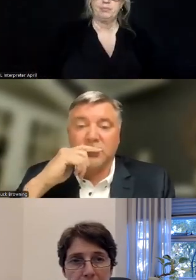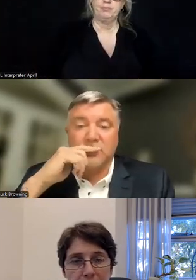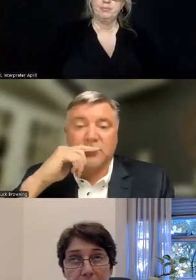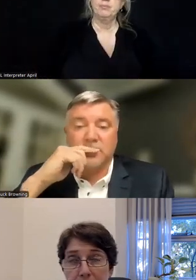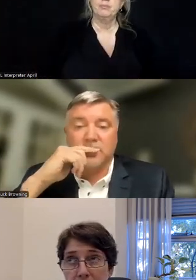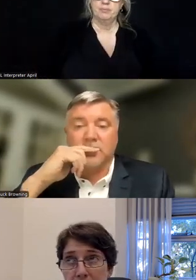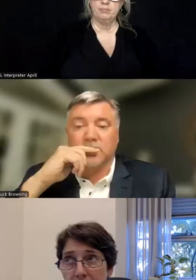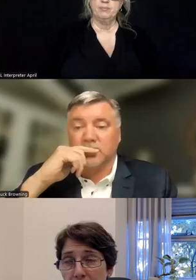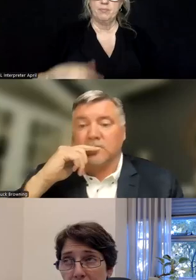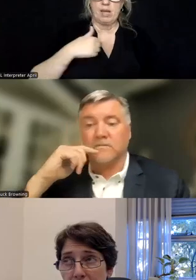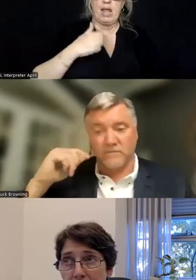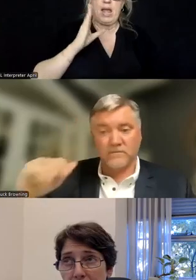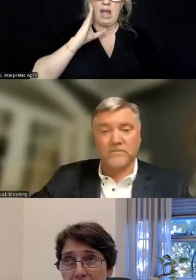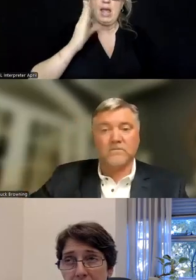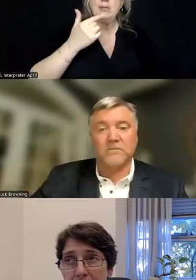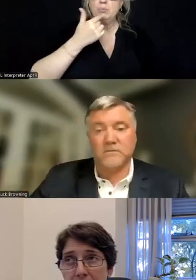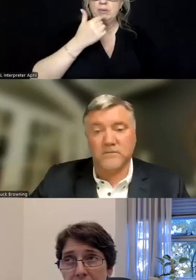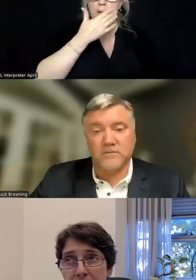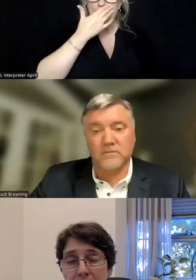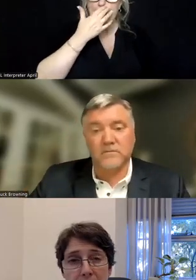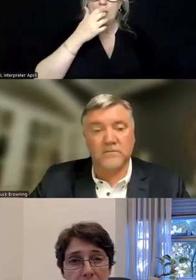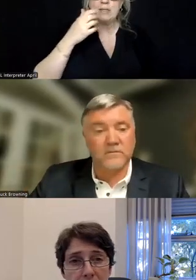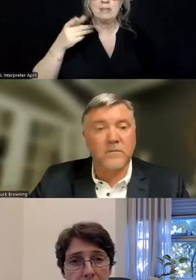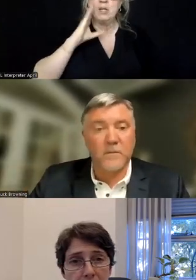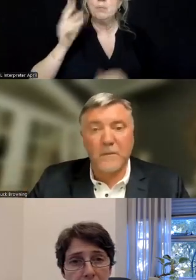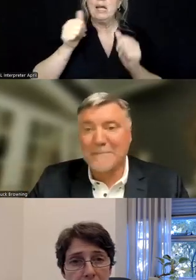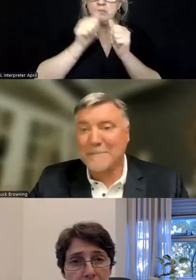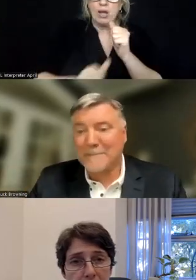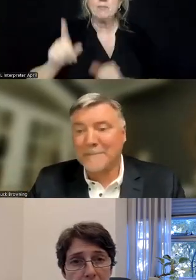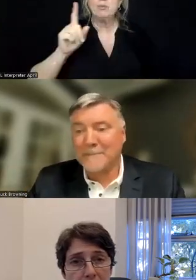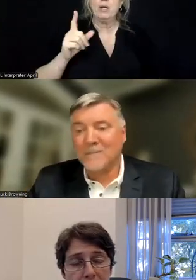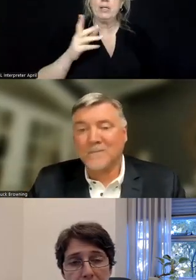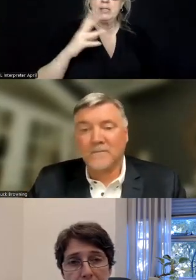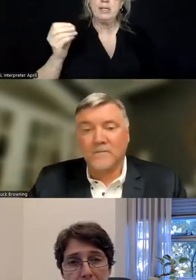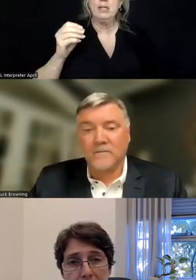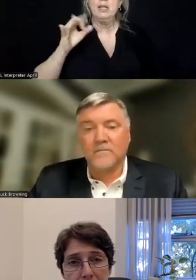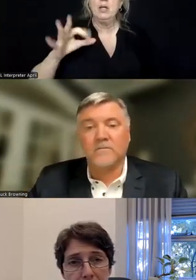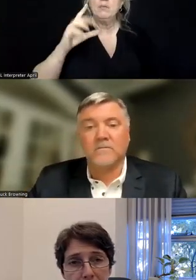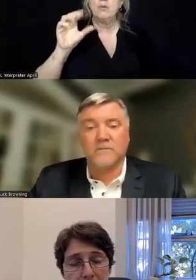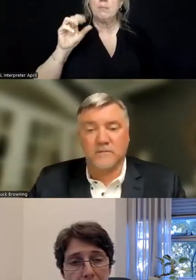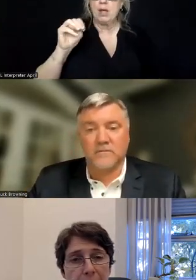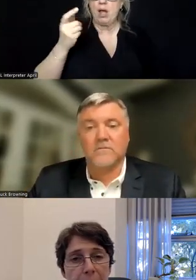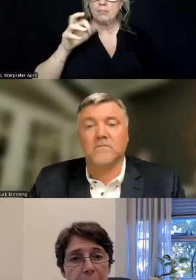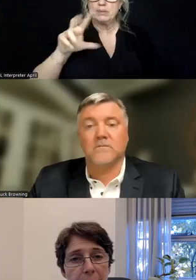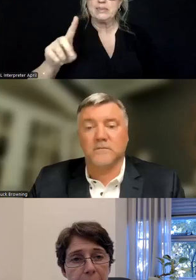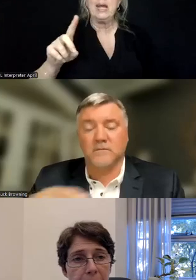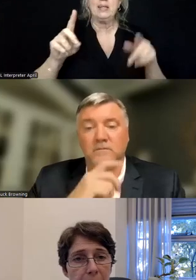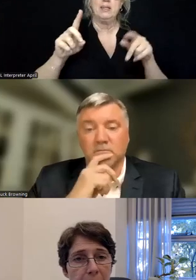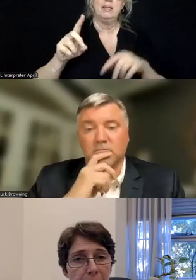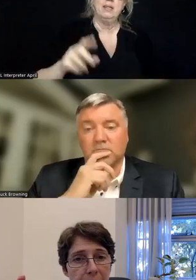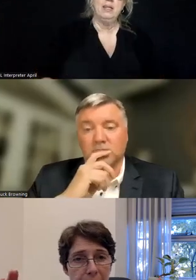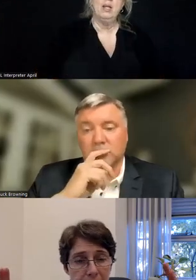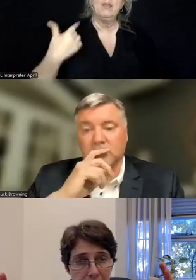So I would just say that I think in every one of the Olmstead matters that we've had,